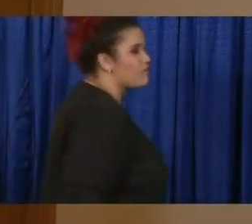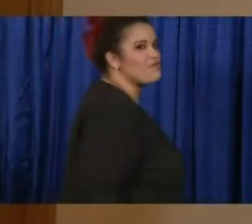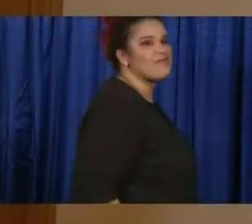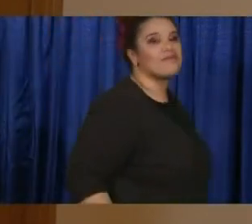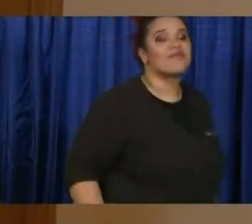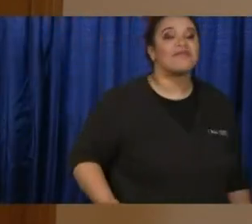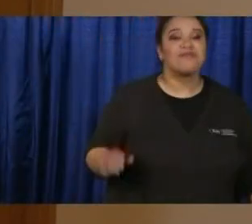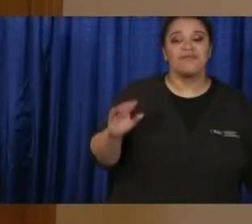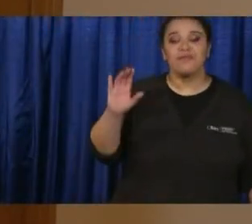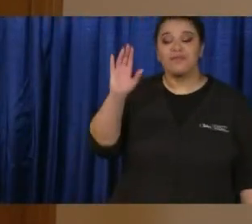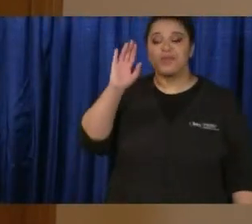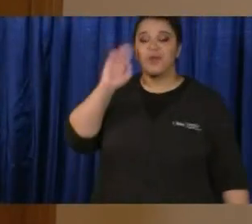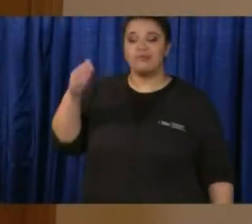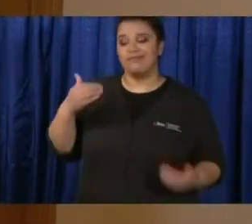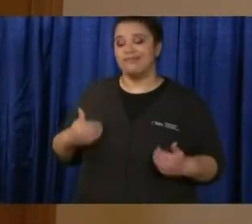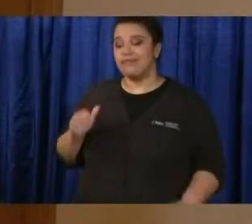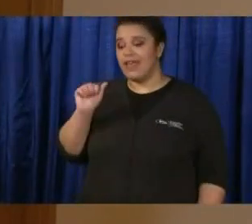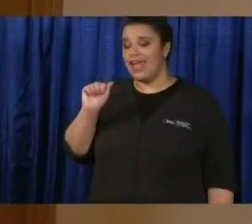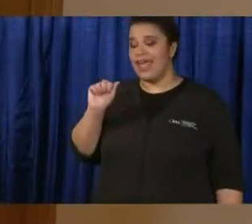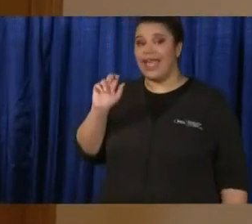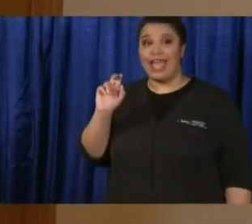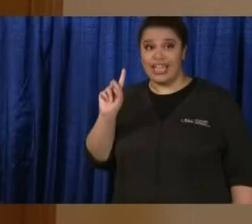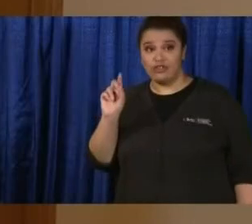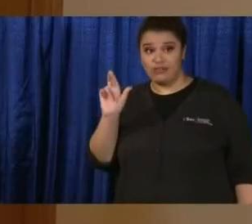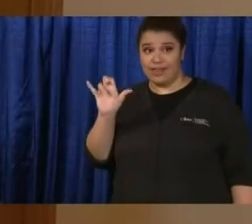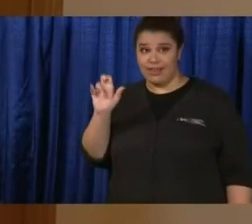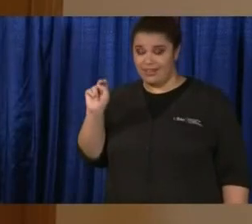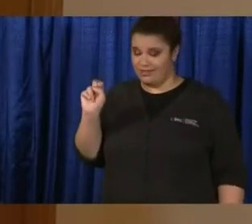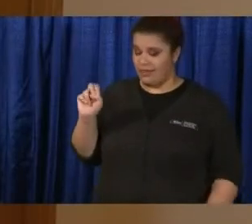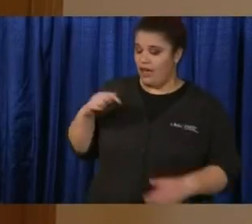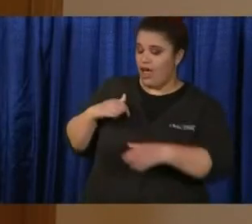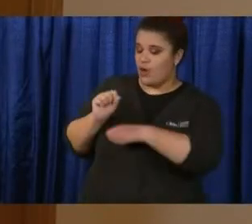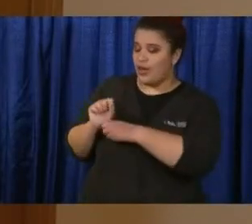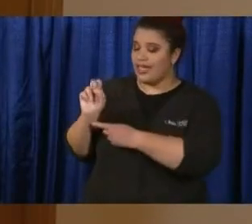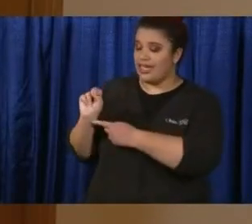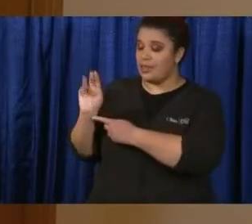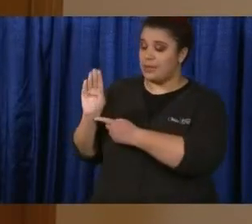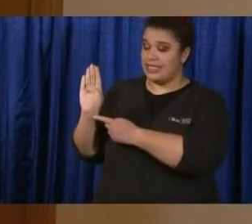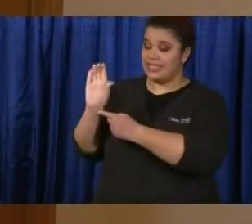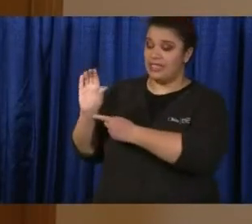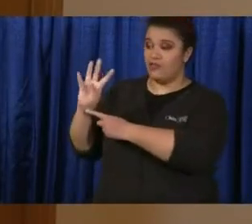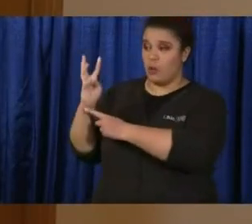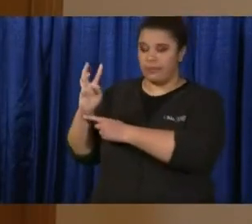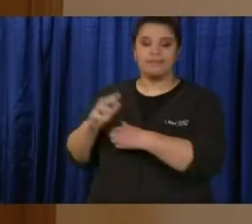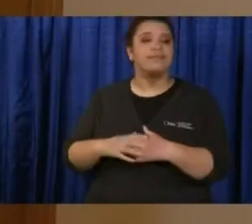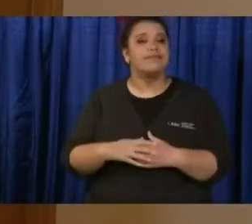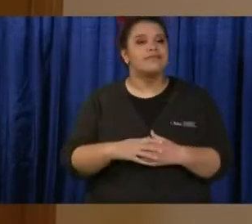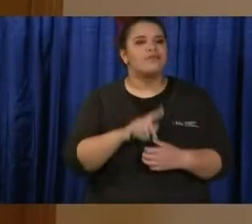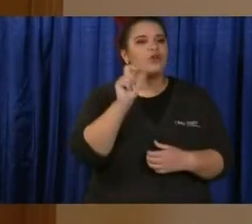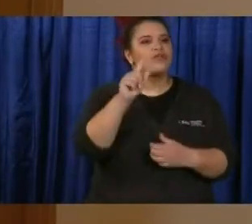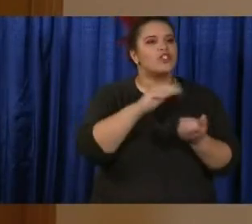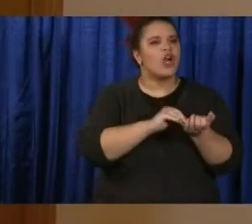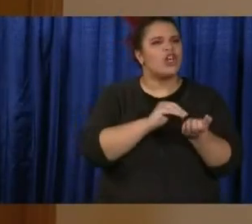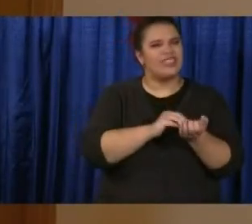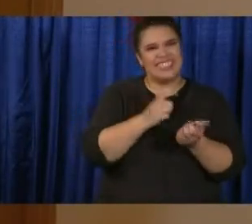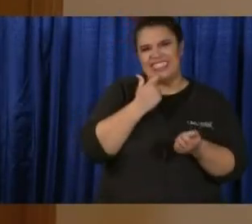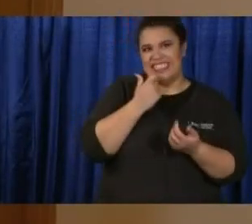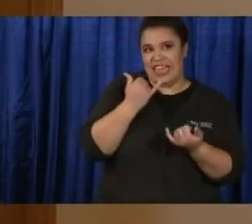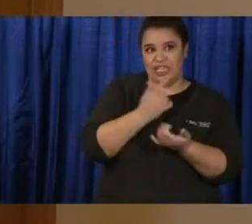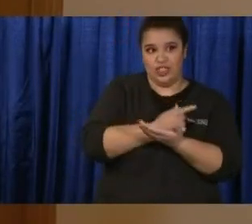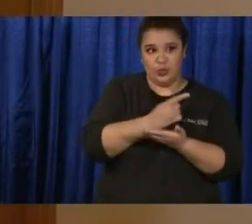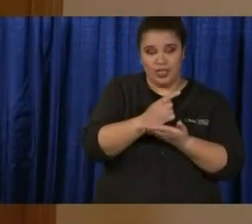Adrienne Robbins, NBC4, and my question's for Dr. Acton. This week, the Surgeon General said that